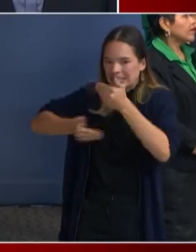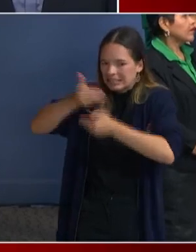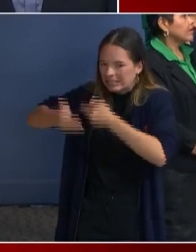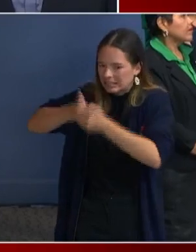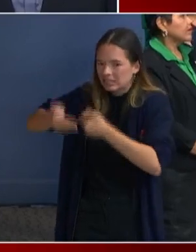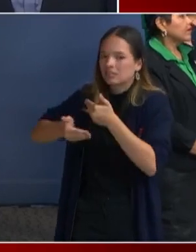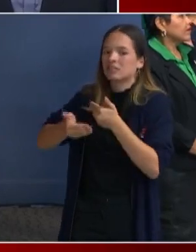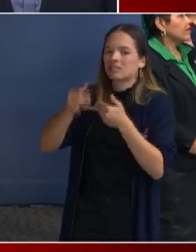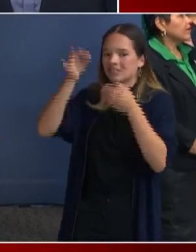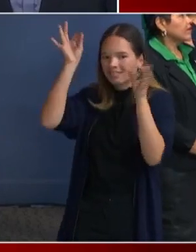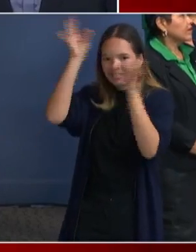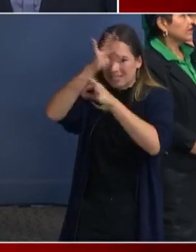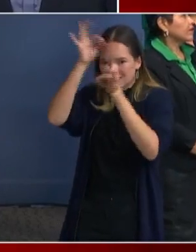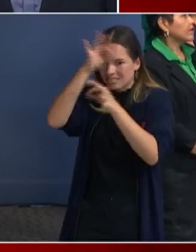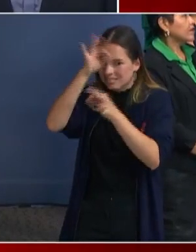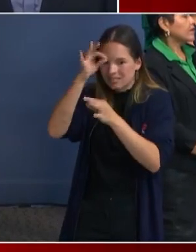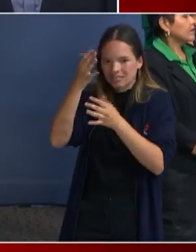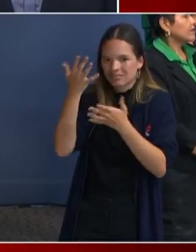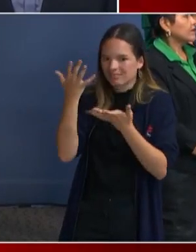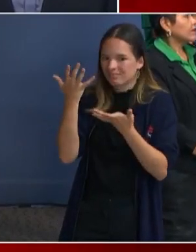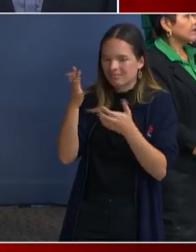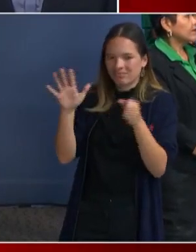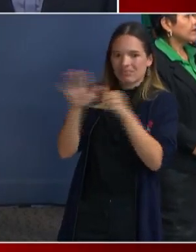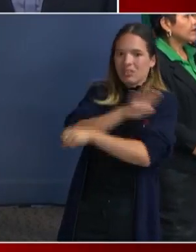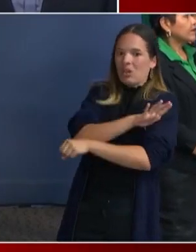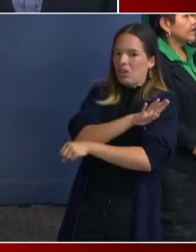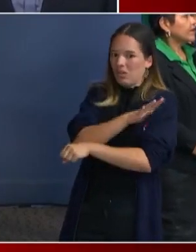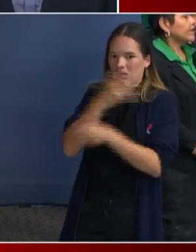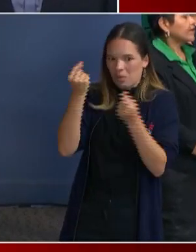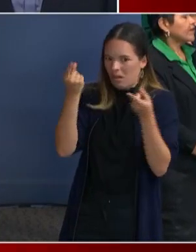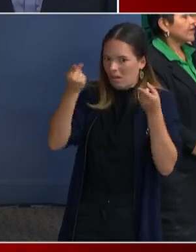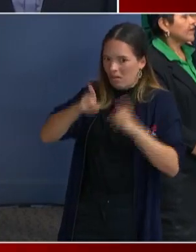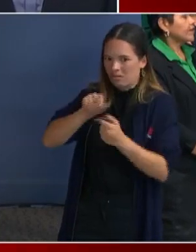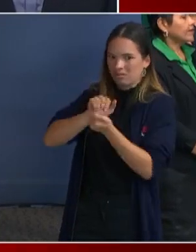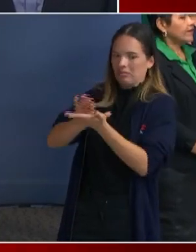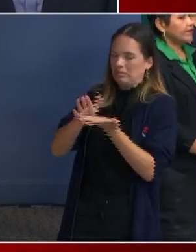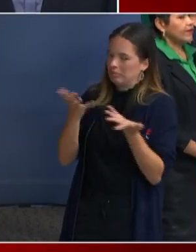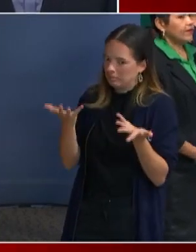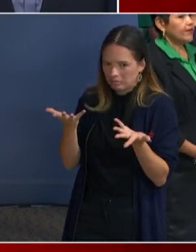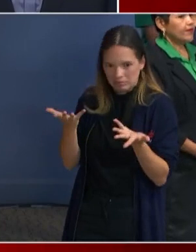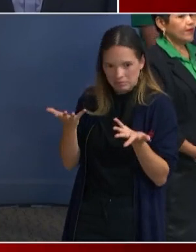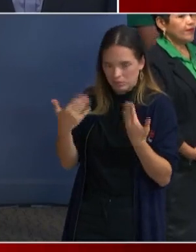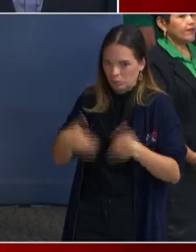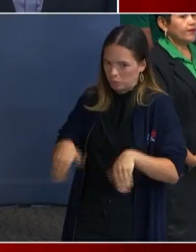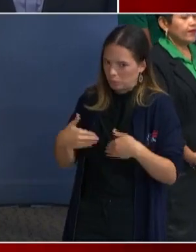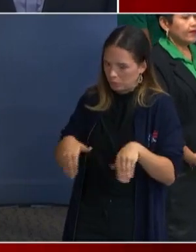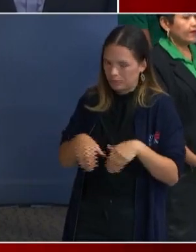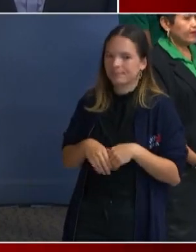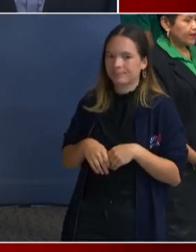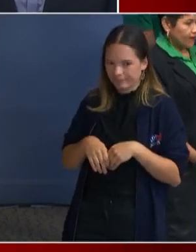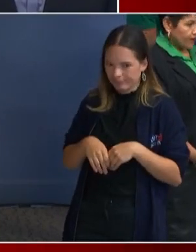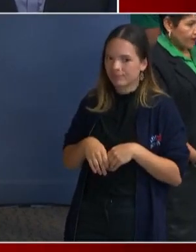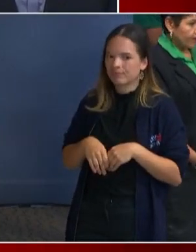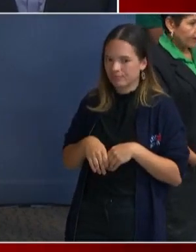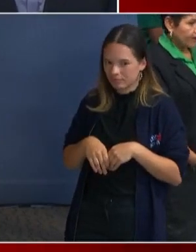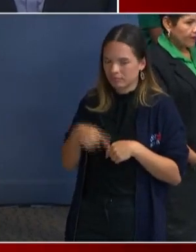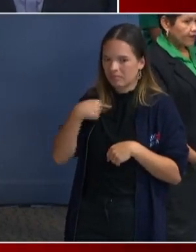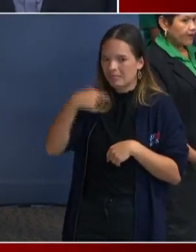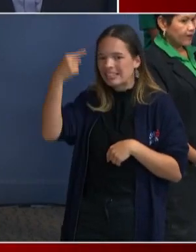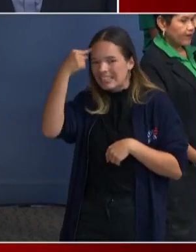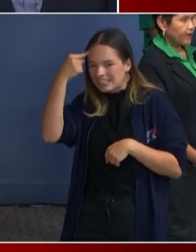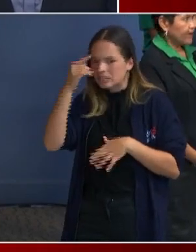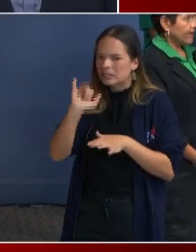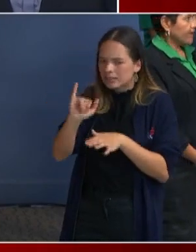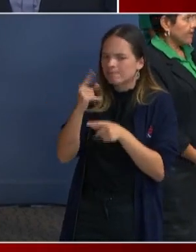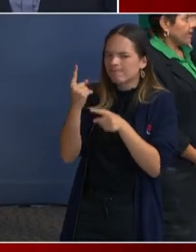the full capacity of what we would be dealing with from day to day or month to month. Uh, and so we thought it was very appropriate that